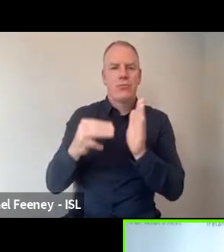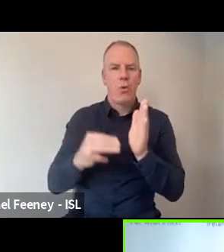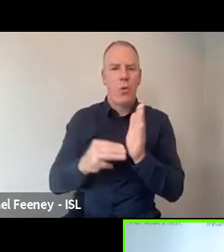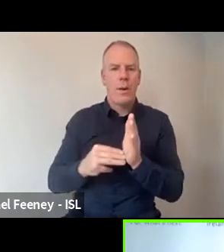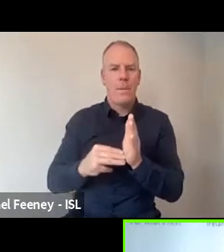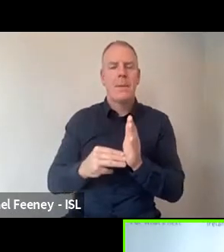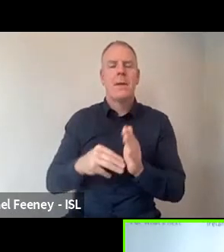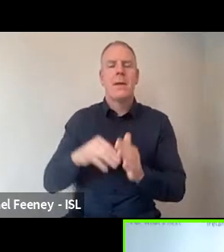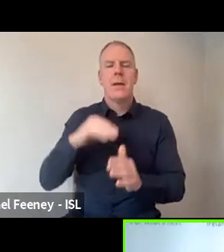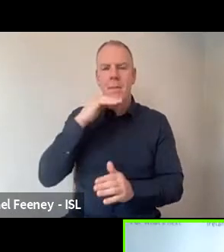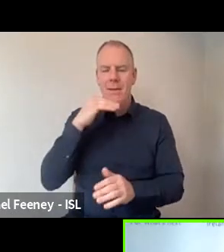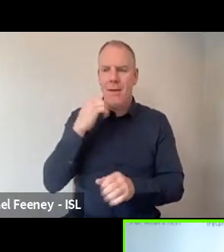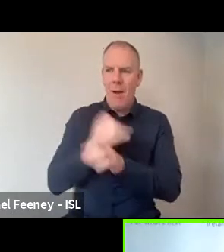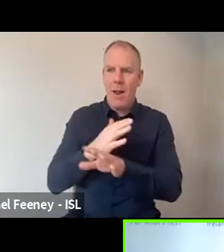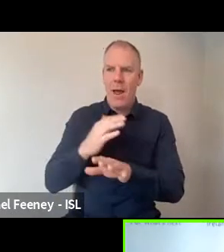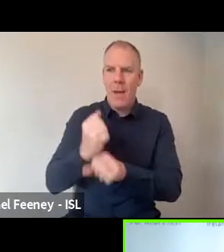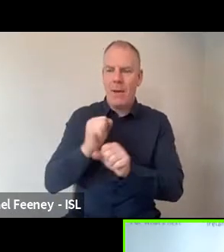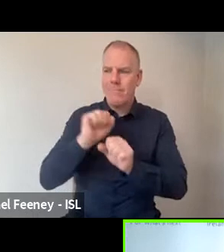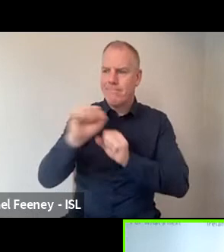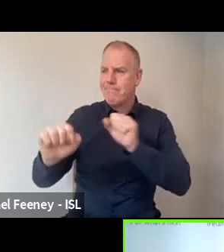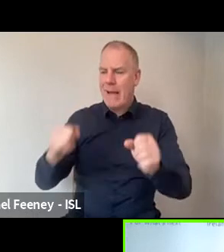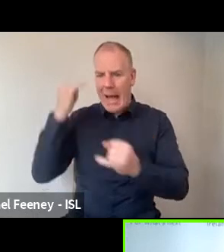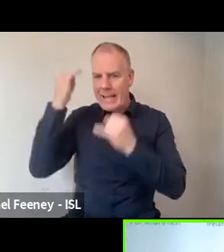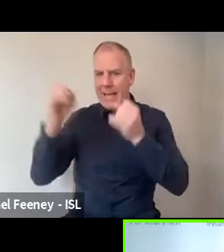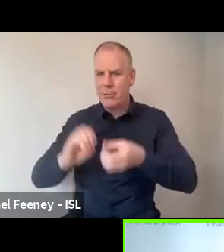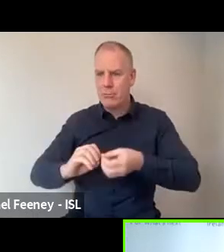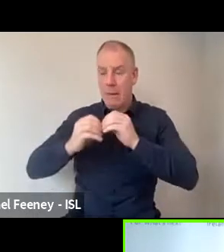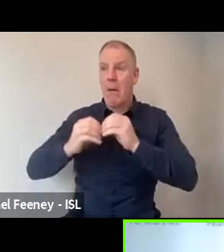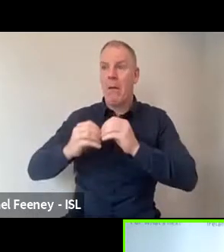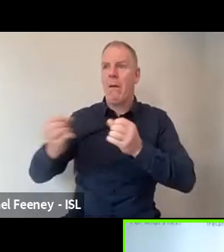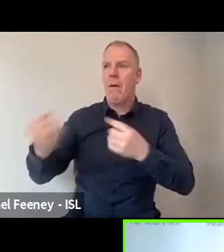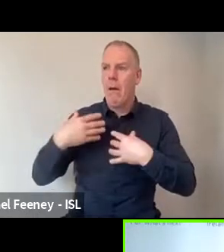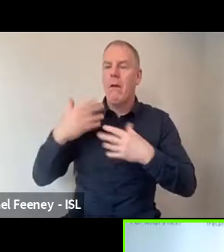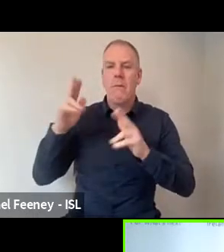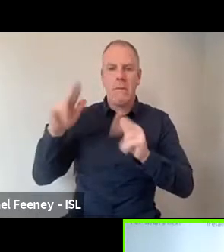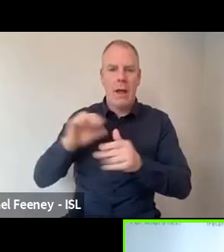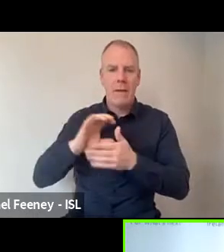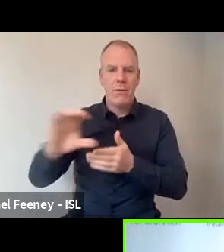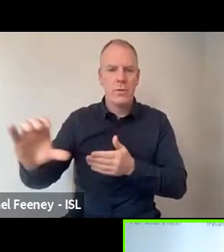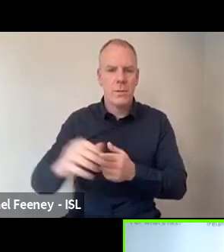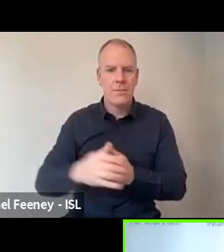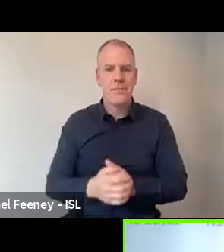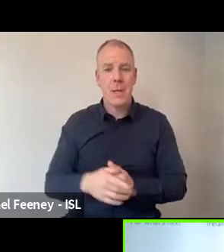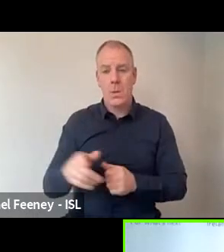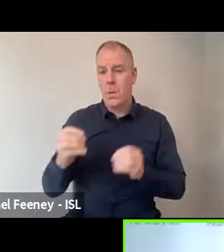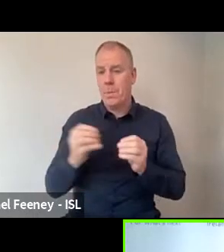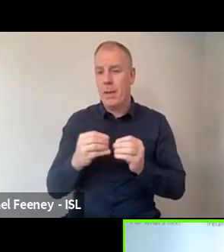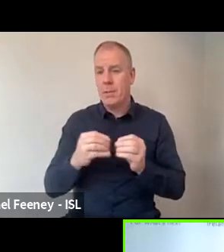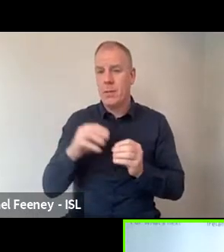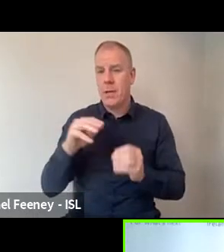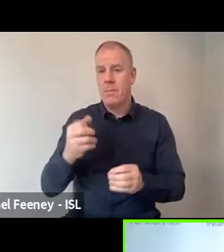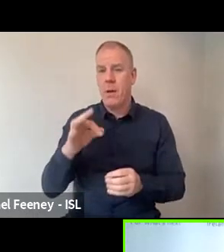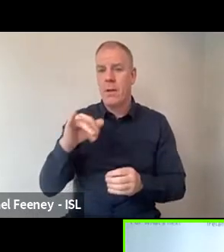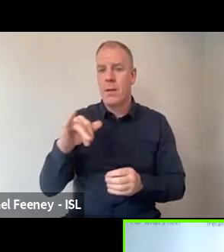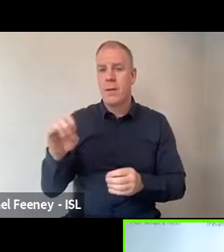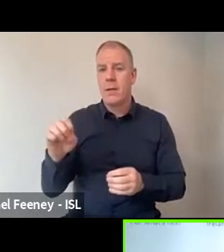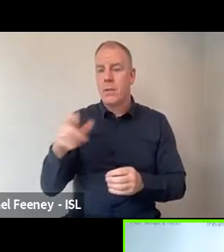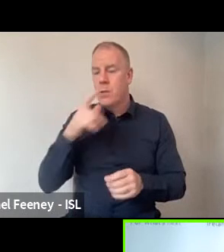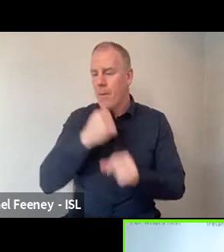suppose it's all about ideas bubbling up. And and I think you touched on it then, Margie, engaged research.